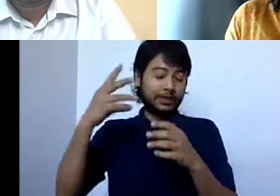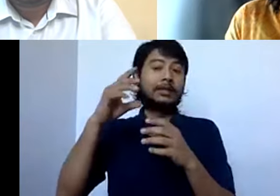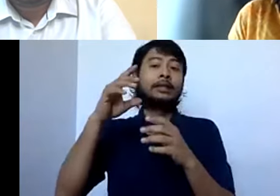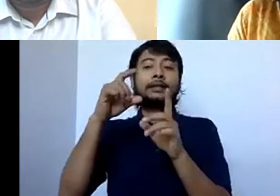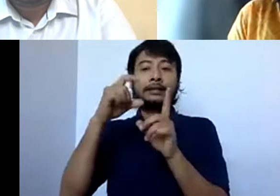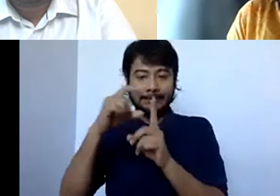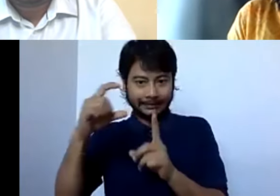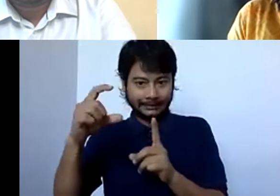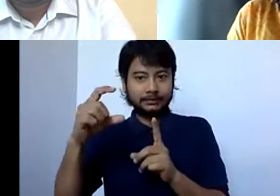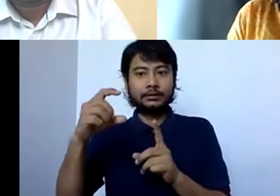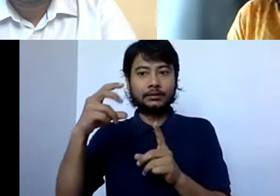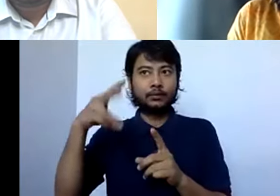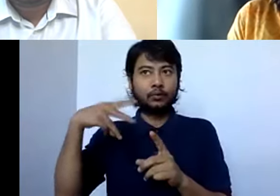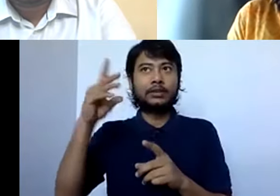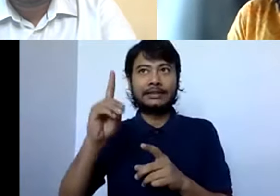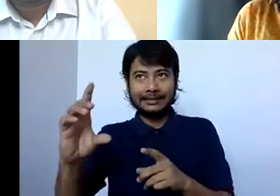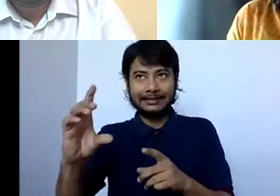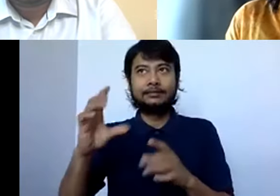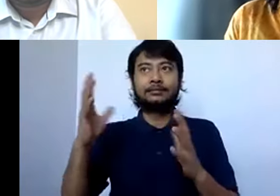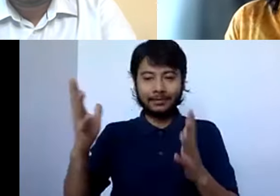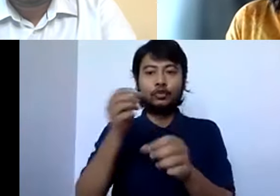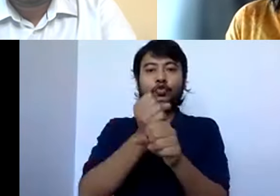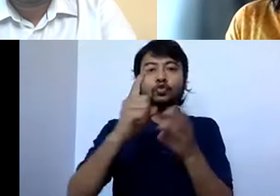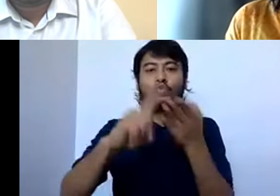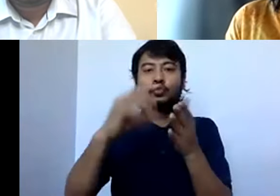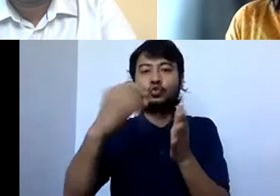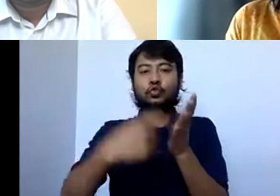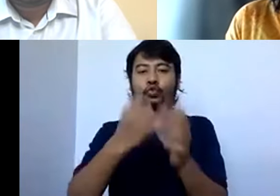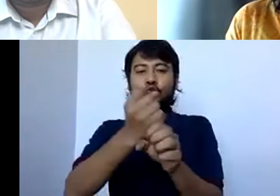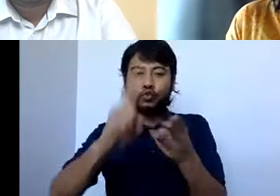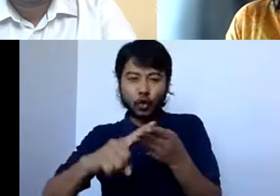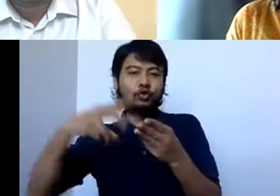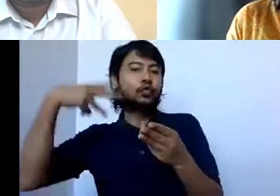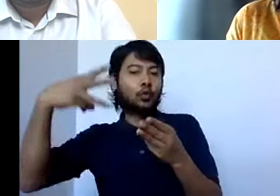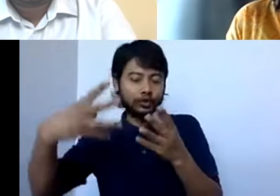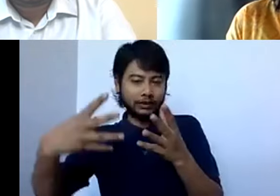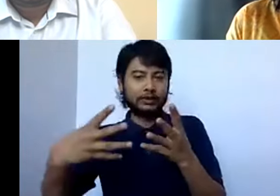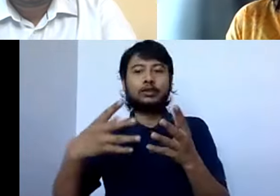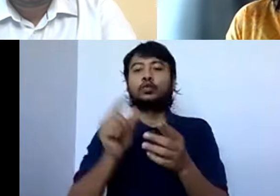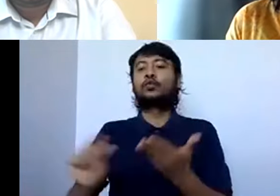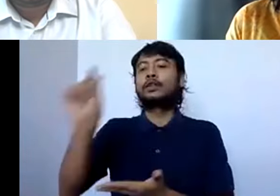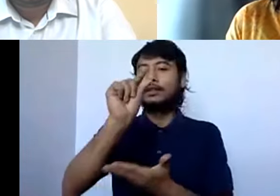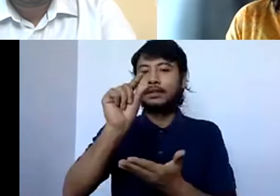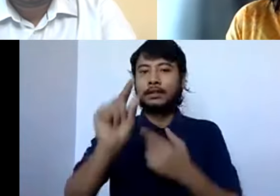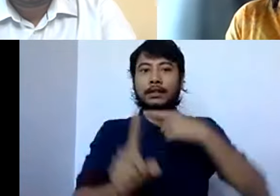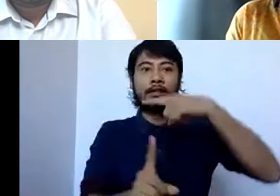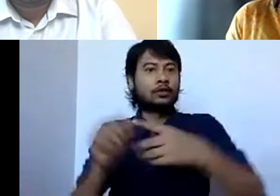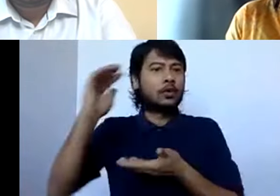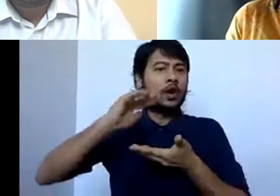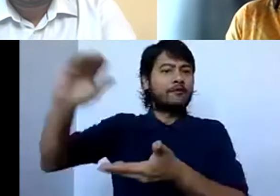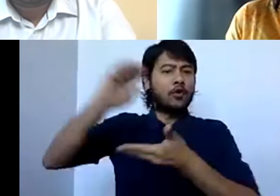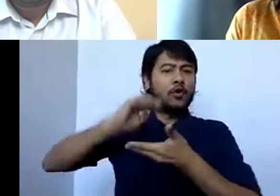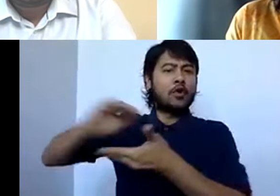a senator and contributed to the GWU Student Senate and also spearheaded Hillary